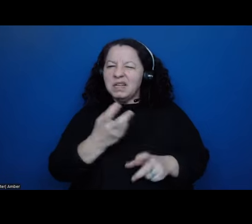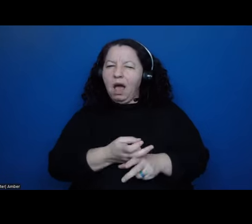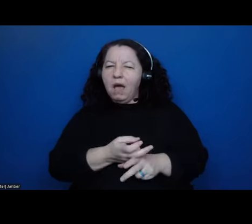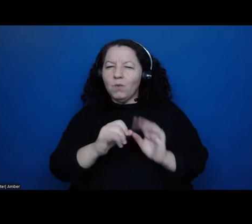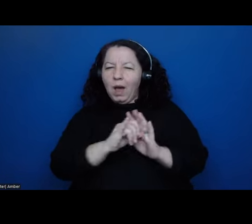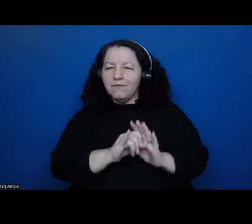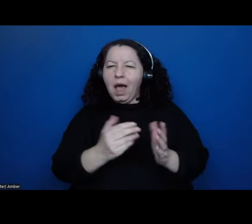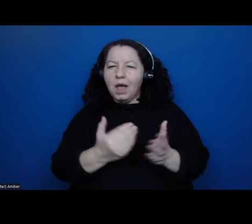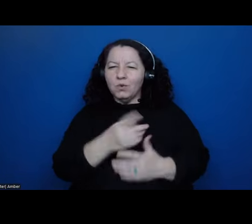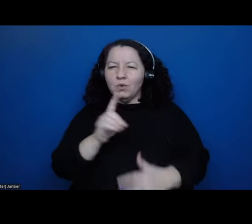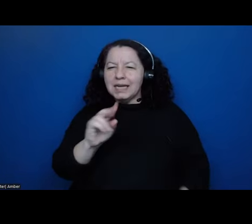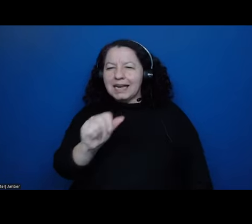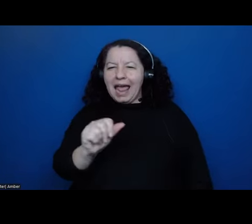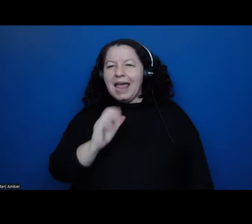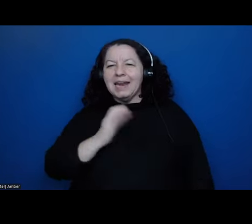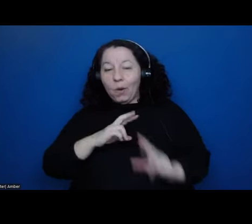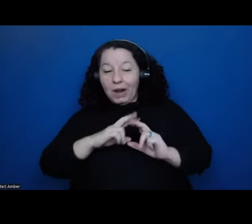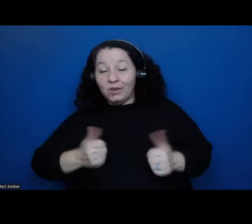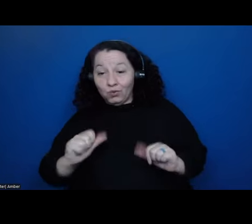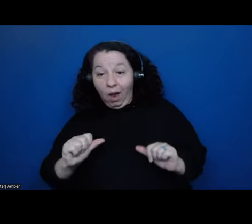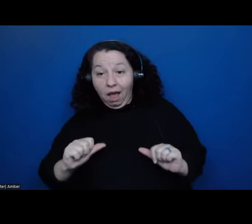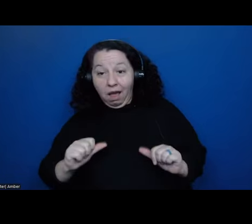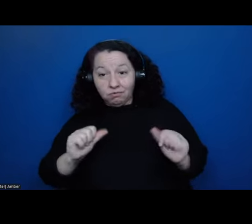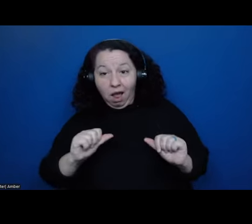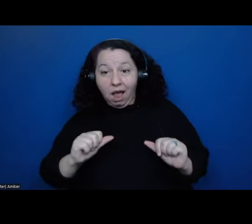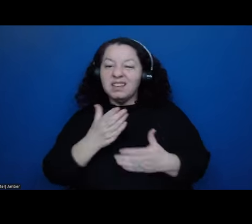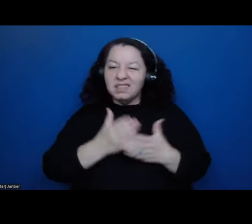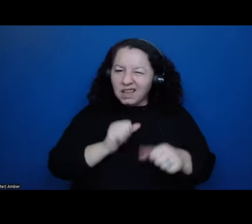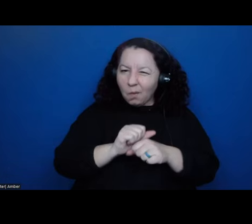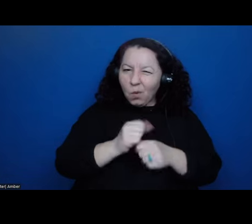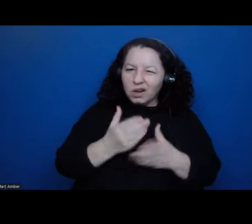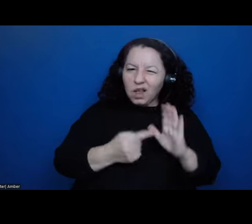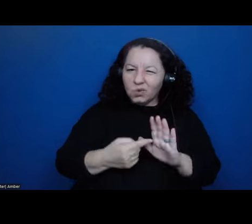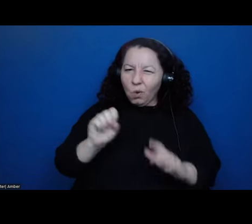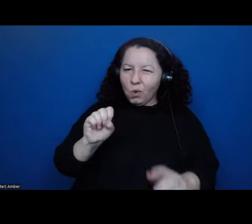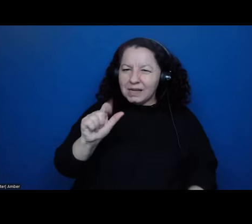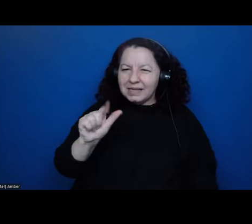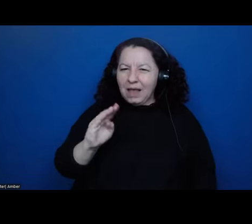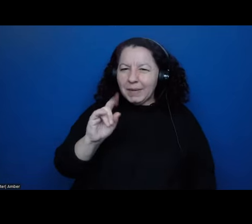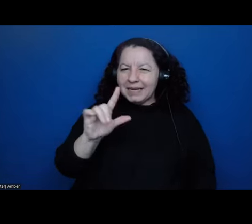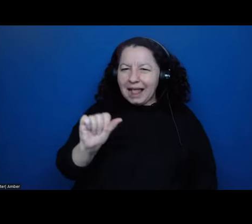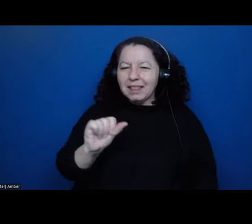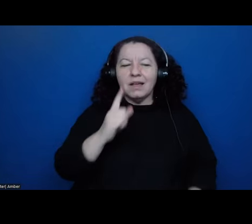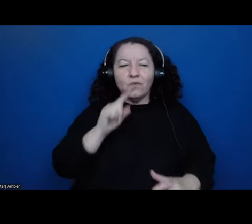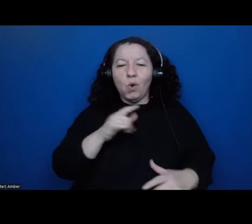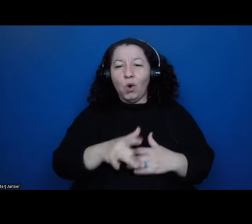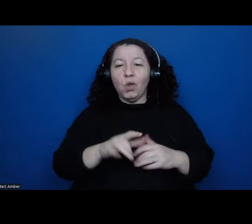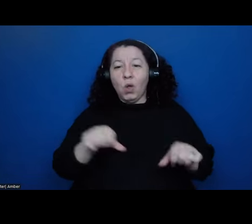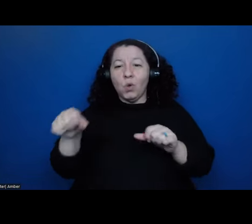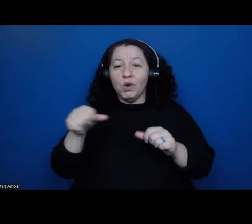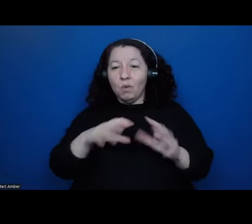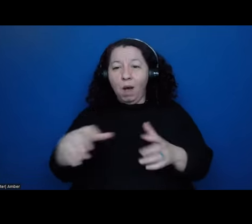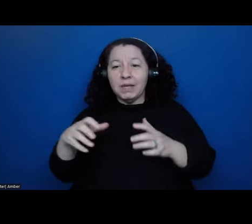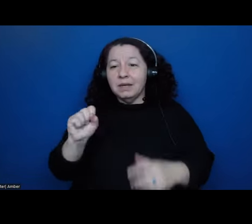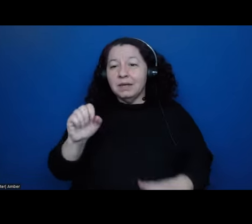are, um, to do this. There's been some work showing salmonella in early colonial populations. Smallpox is,